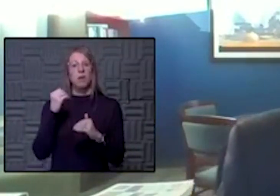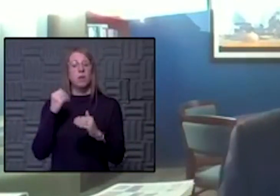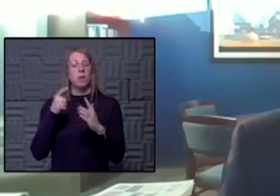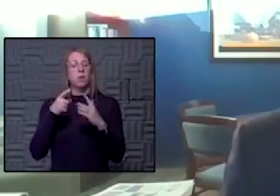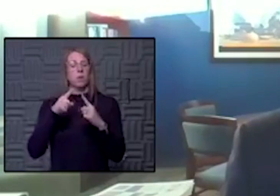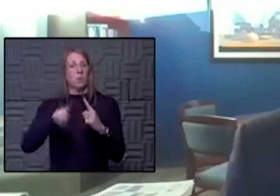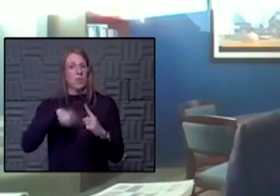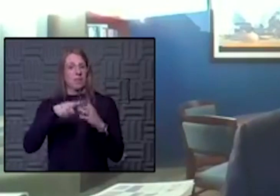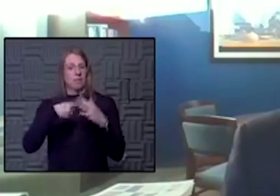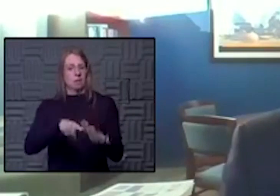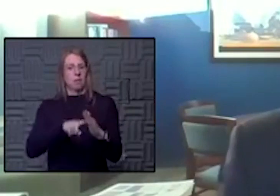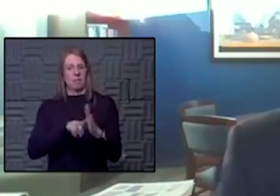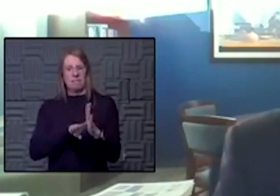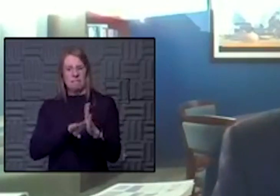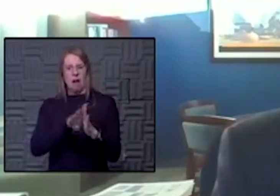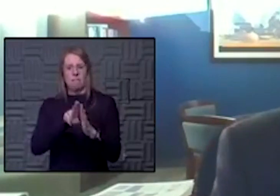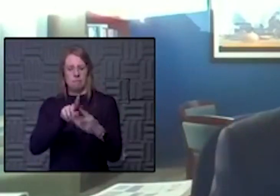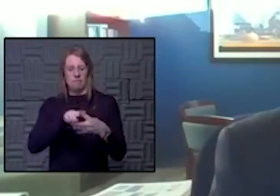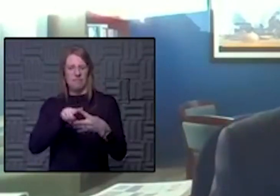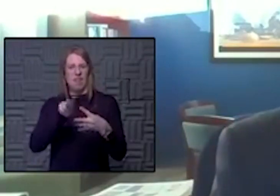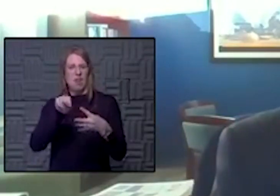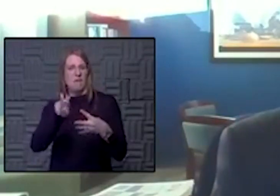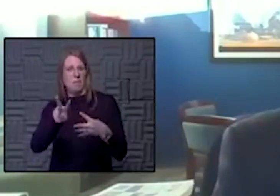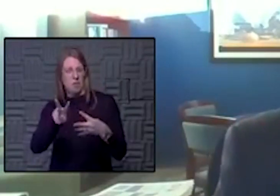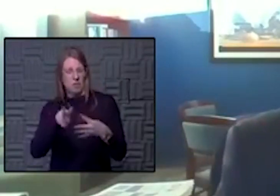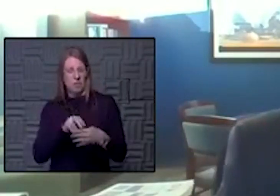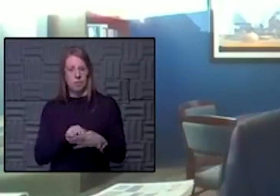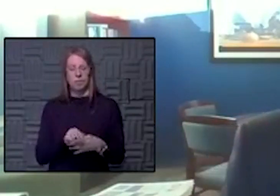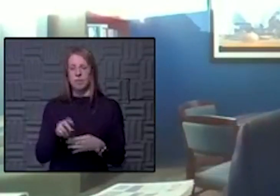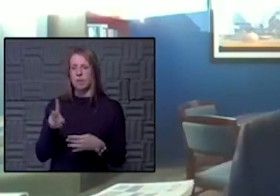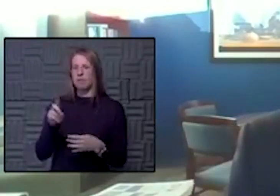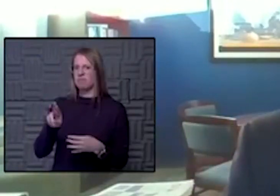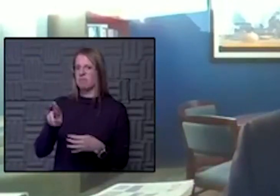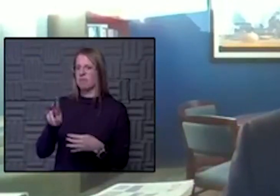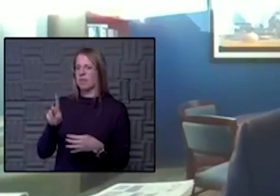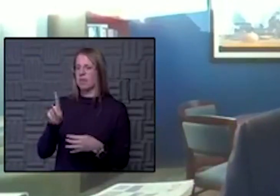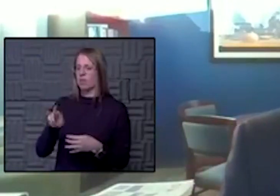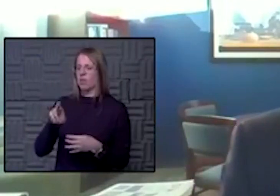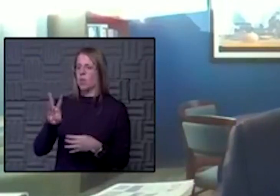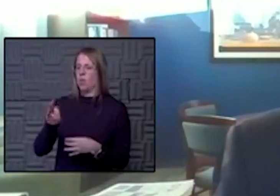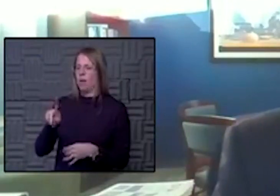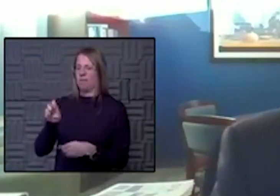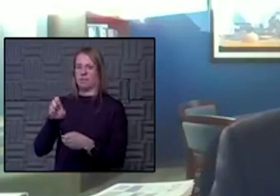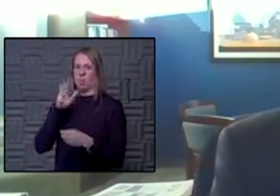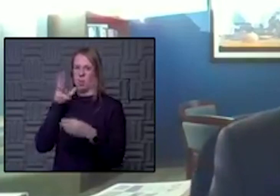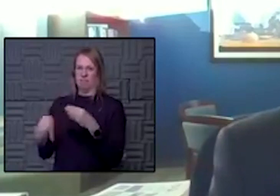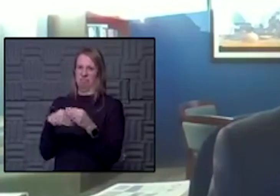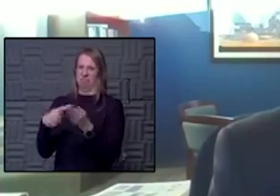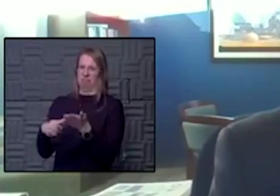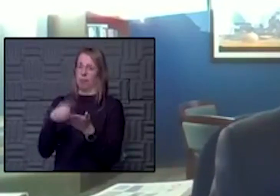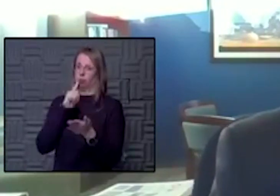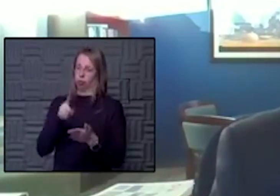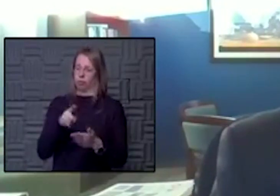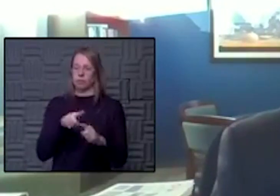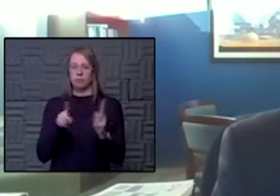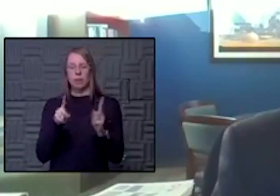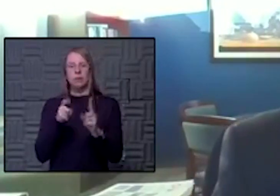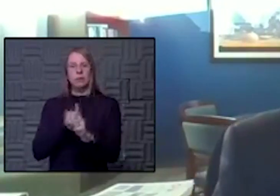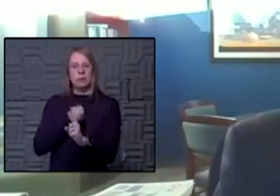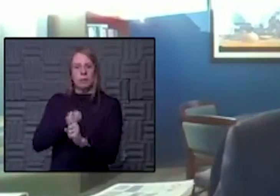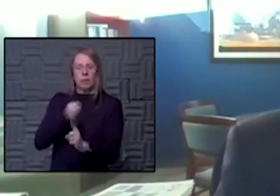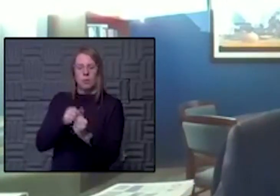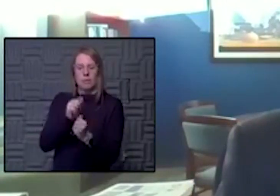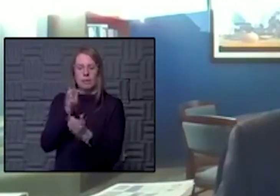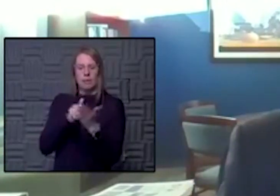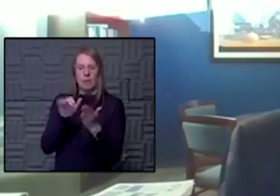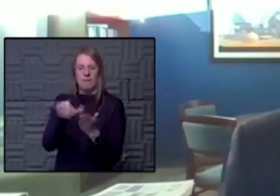And at this point, as you know from, and Dr. Wild will probably talk about it as well, we're not sure what the impact of some of that